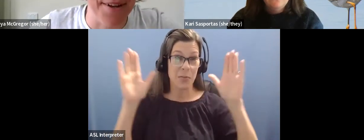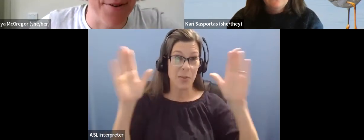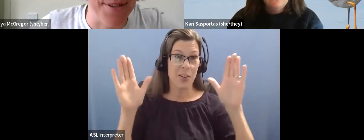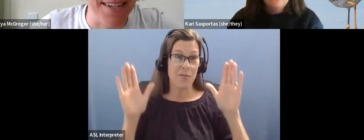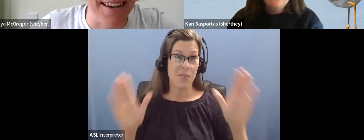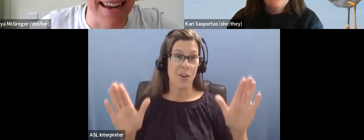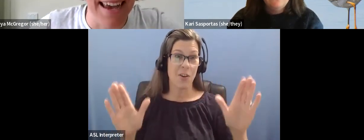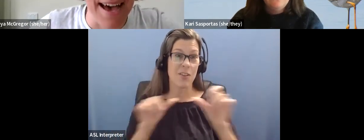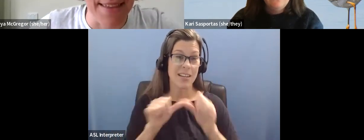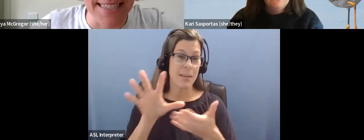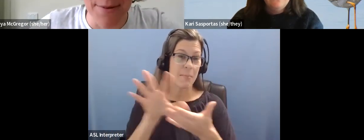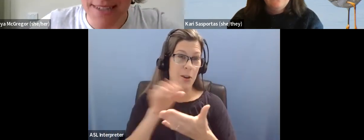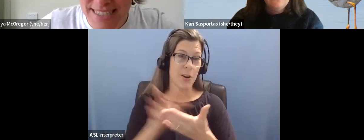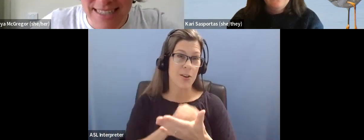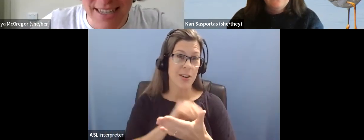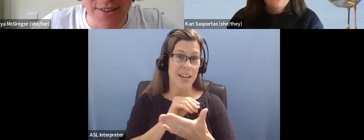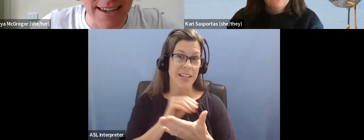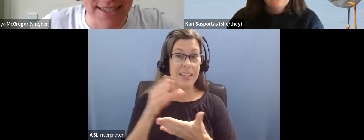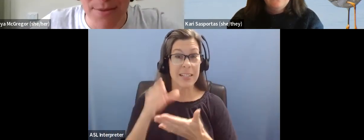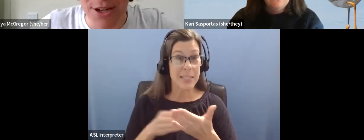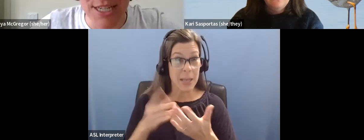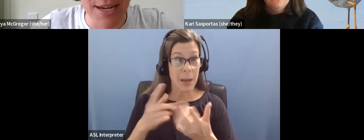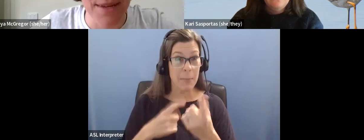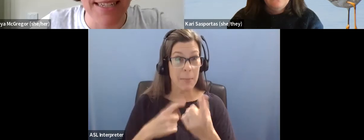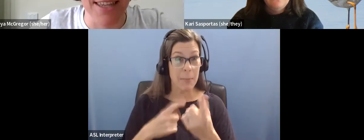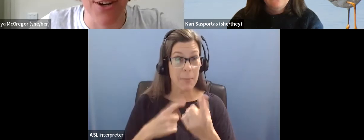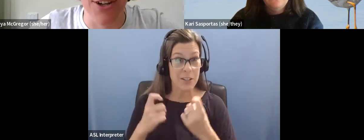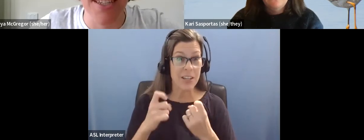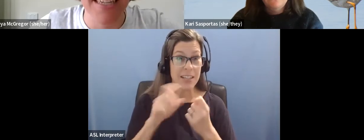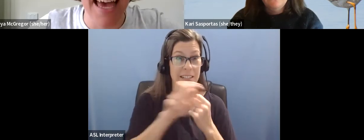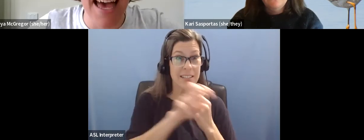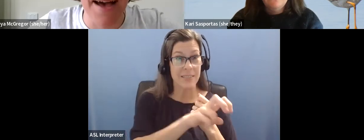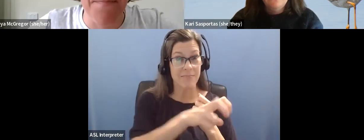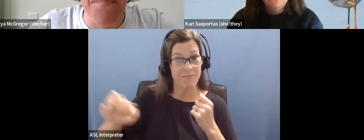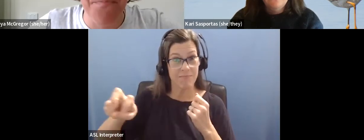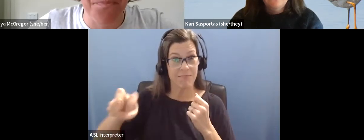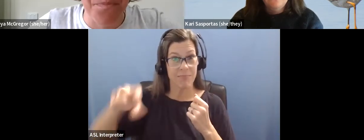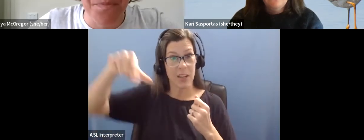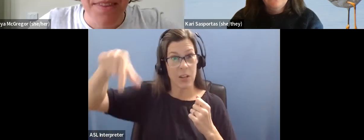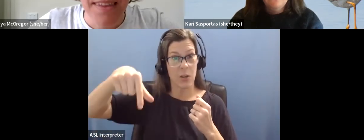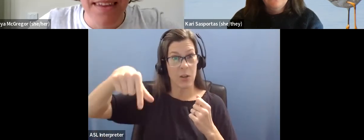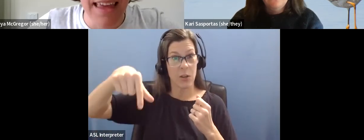to keep learning from you tonight. Um, there's some questions in the Q and A, so I'm going to jump into those. Um,